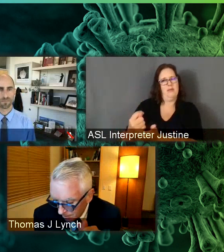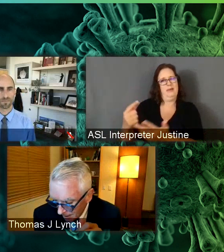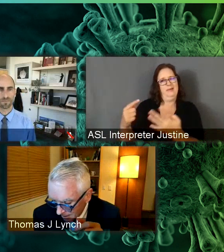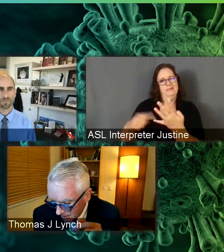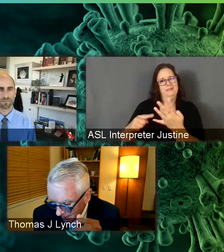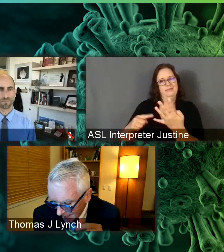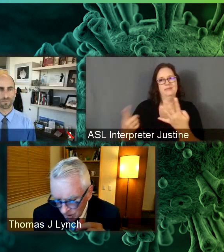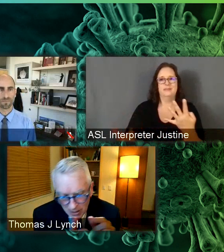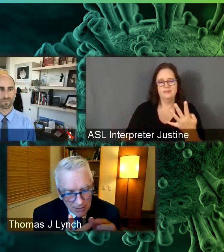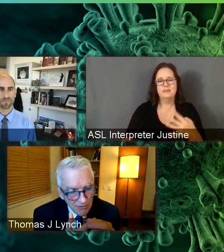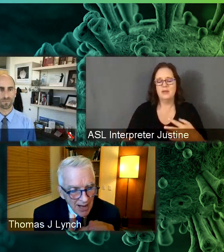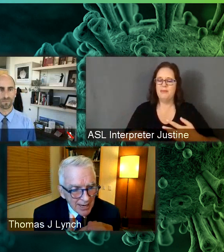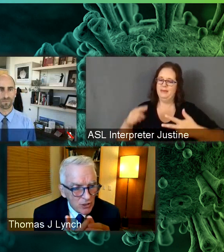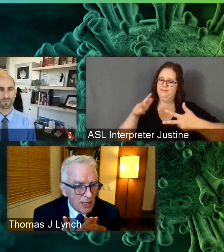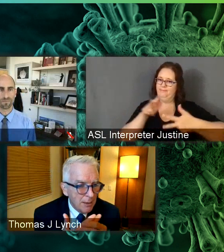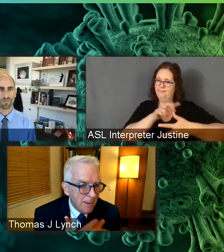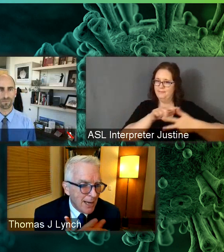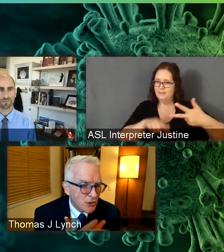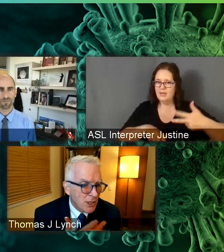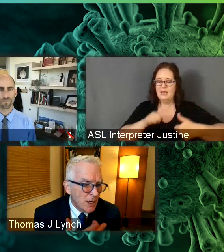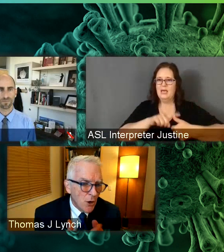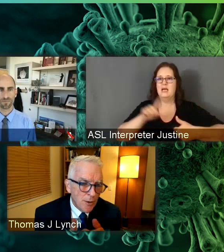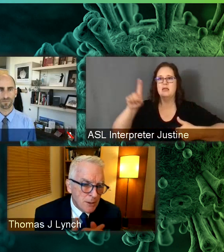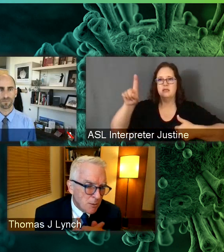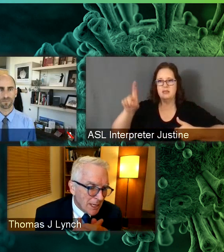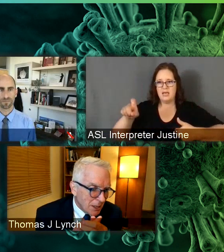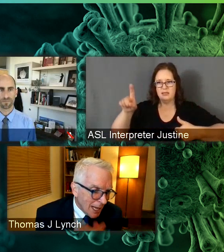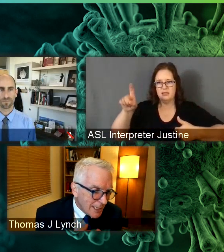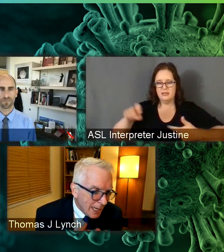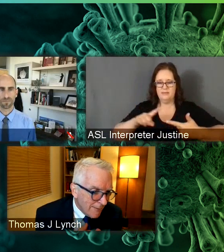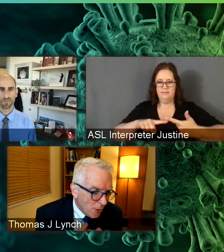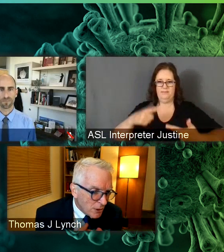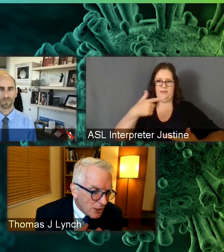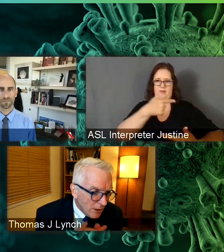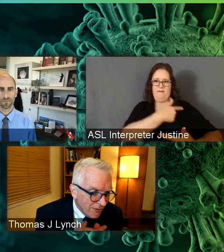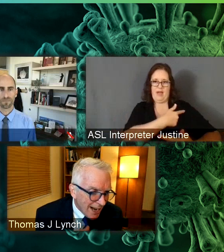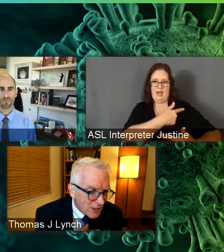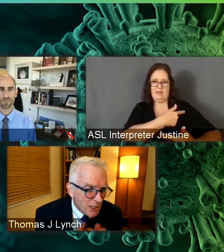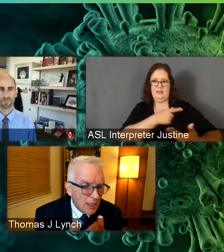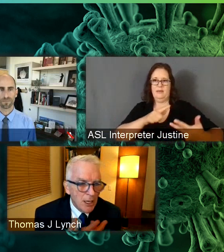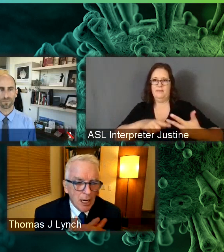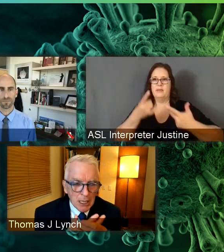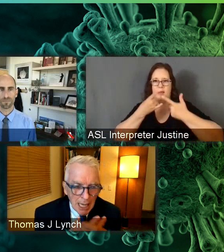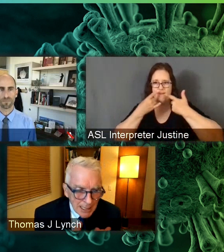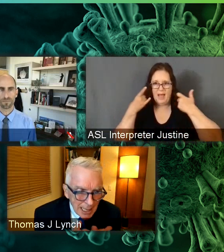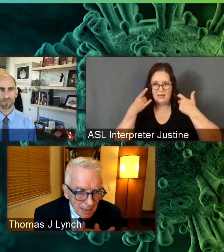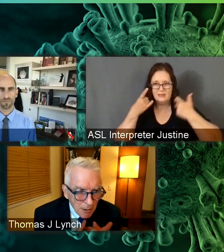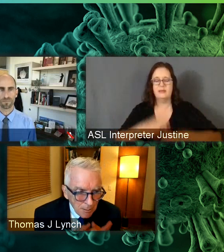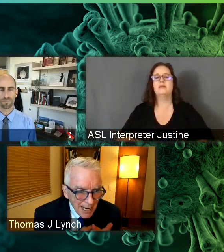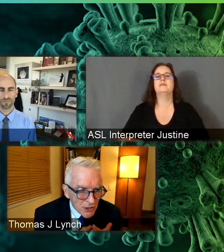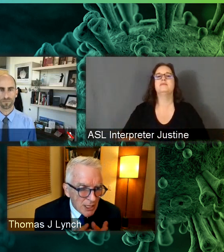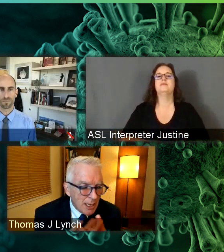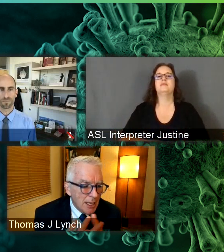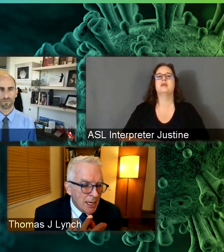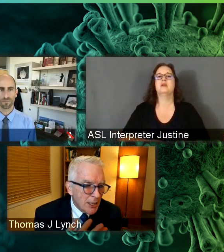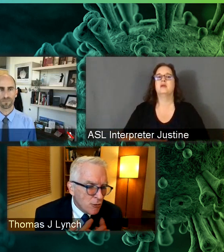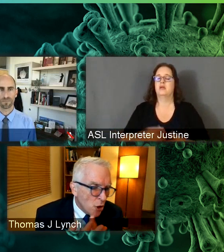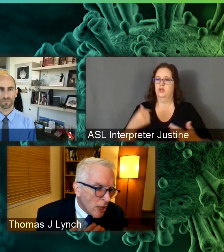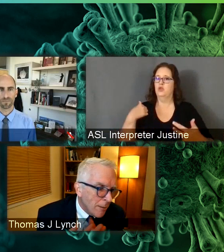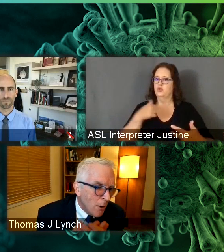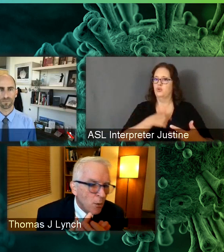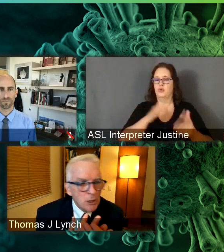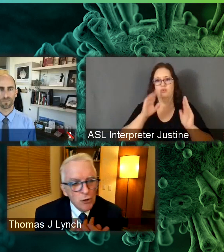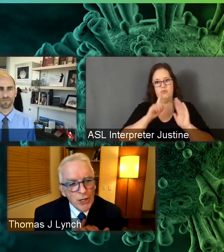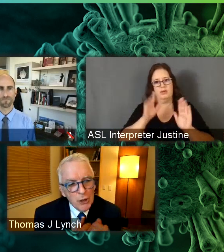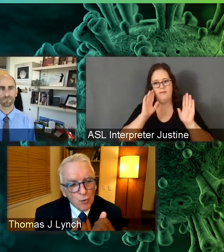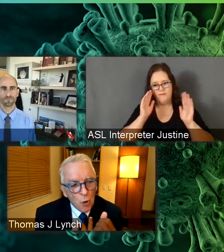But test, vax, and mask. We've been spending a lot of time focusing on vaccine, a lot of time on masking. Can you